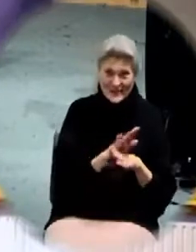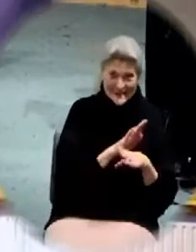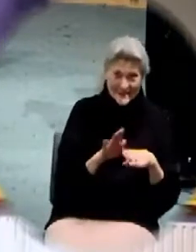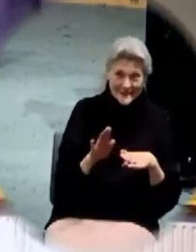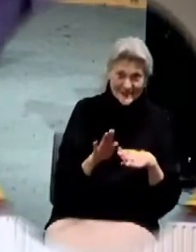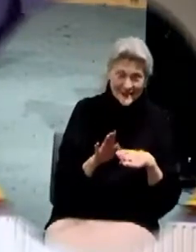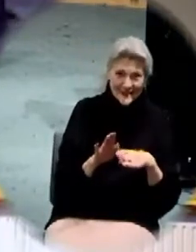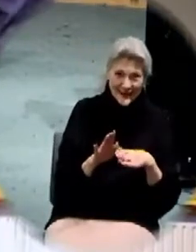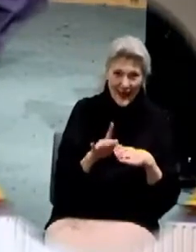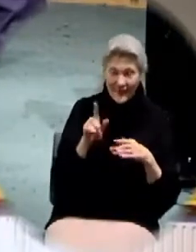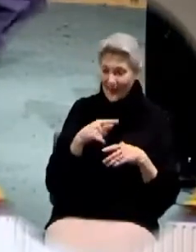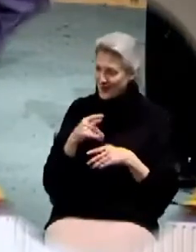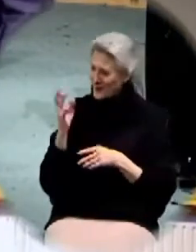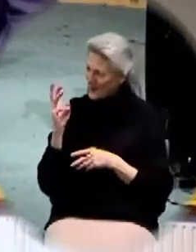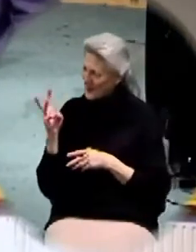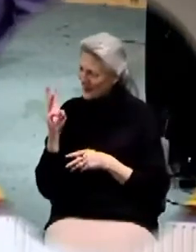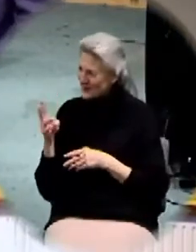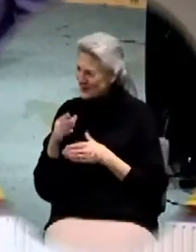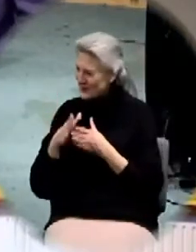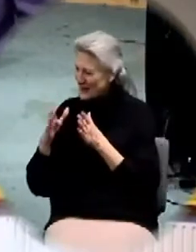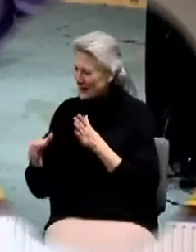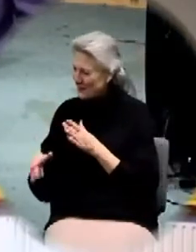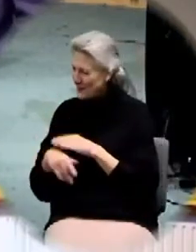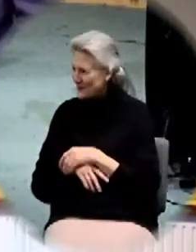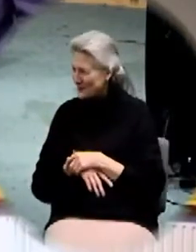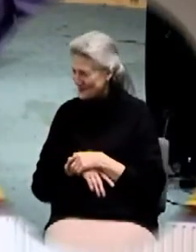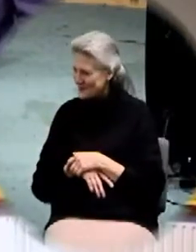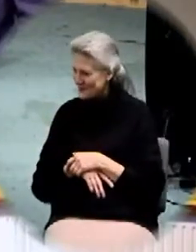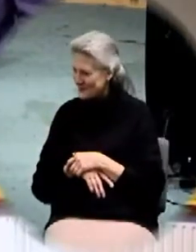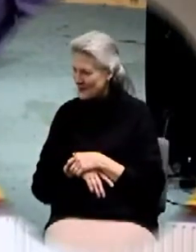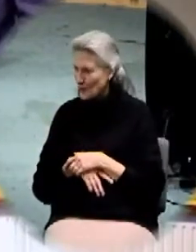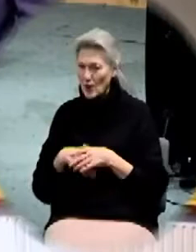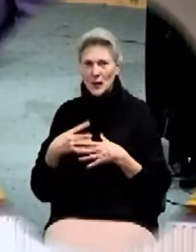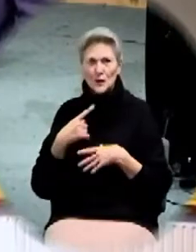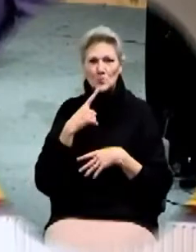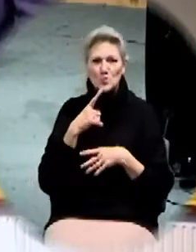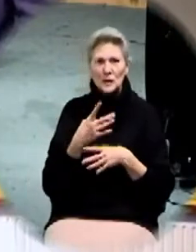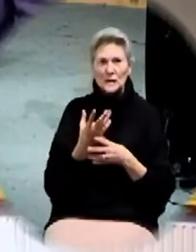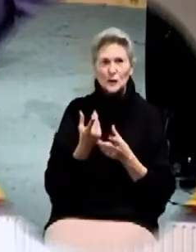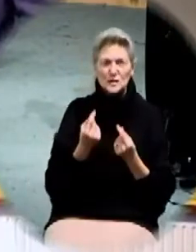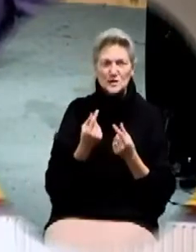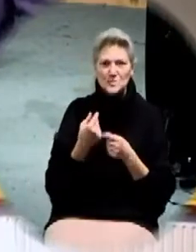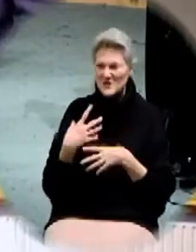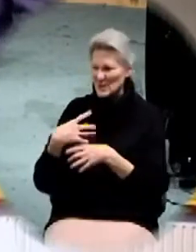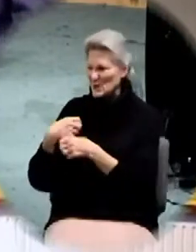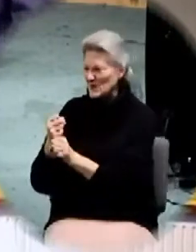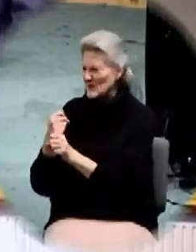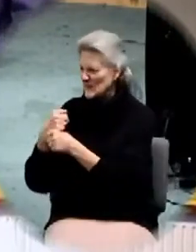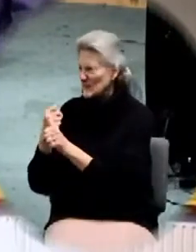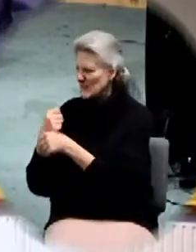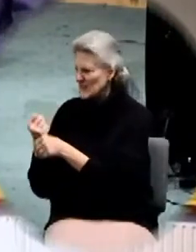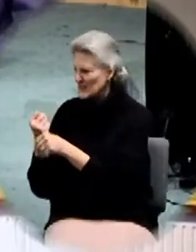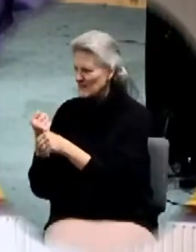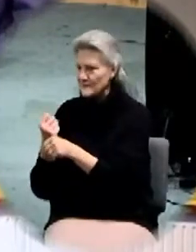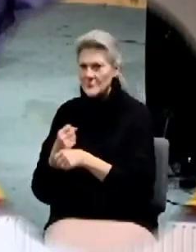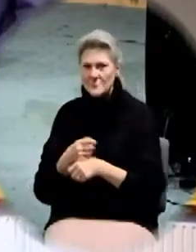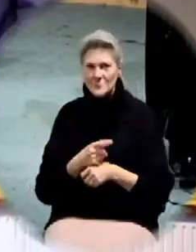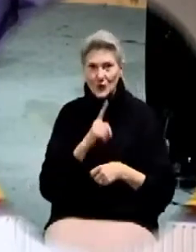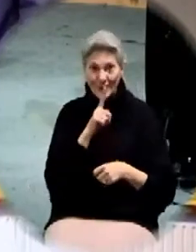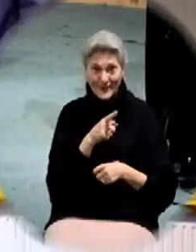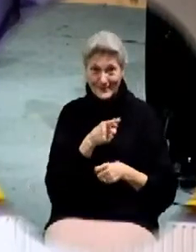you're going to go witness to your neighbor. Really, what you want to do is strangle him. Am I being too honest here?